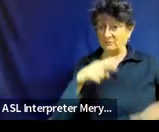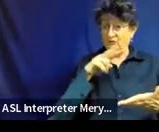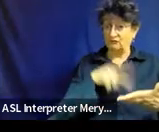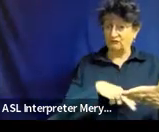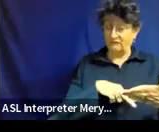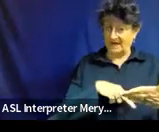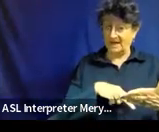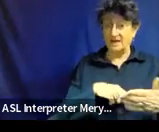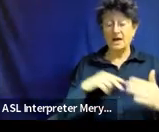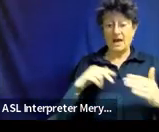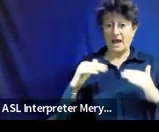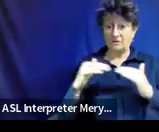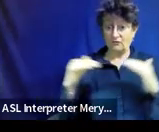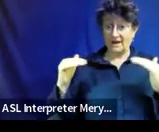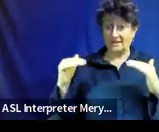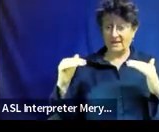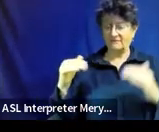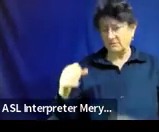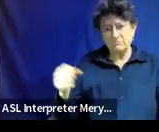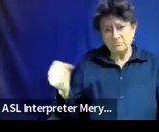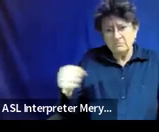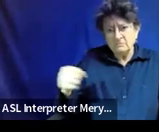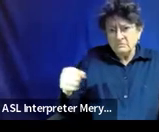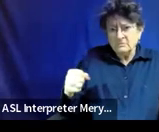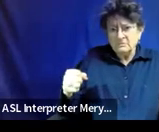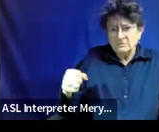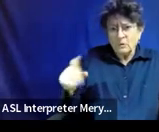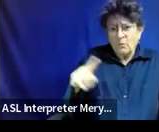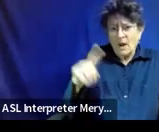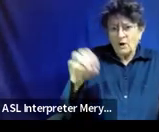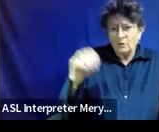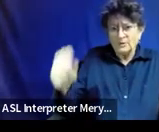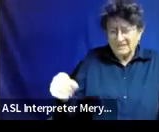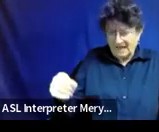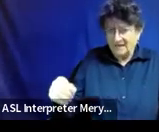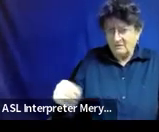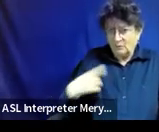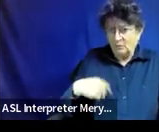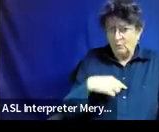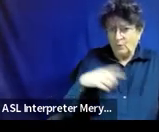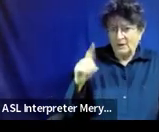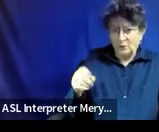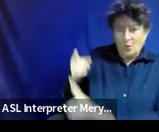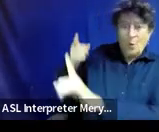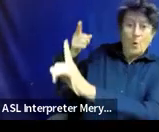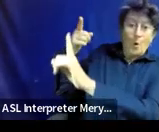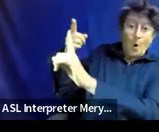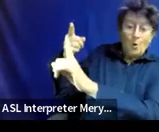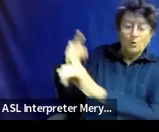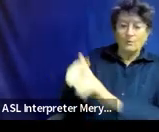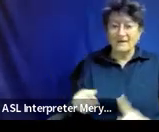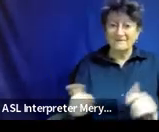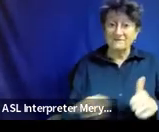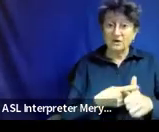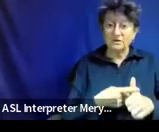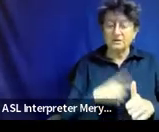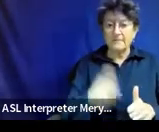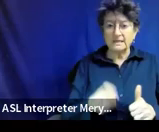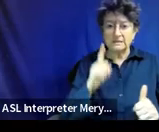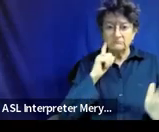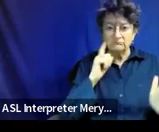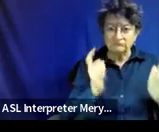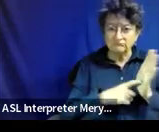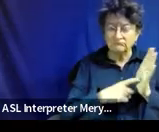% we do. But first we have to get through letter ID. So that's what we're going to teach. So we